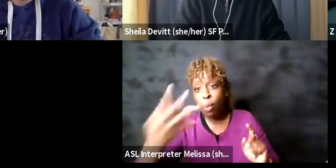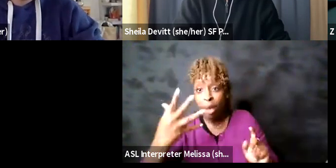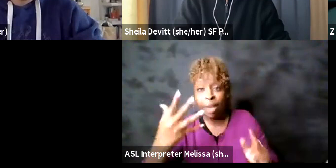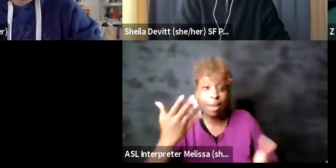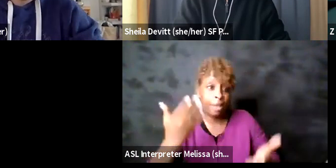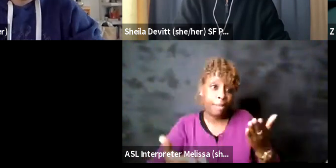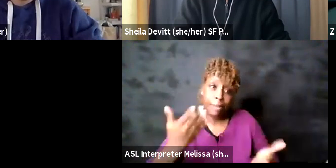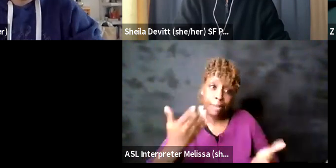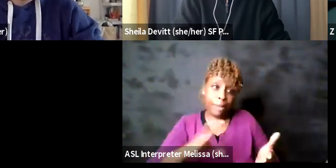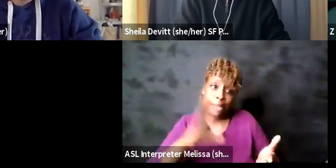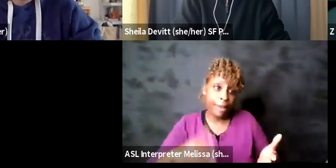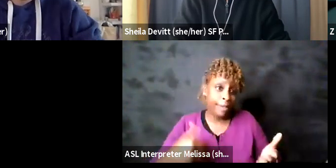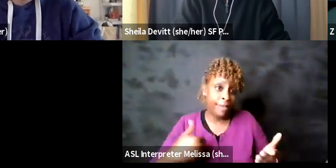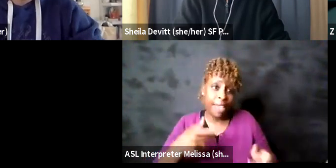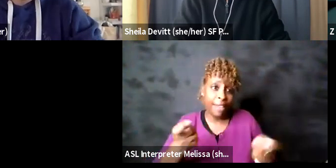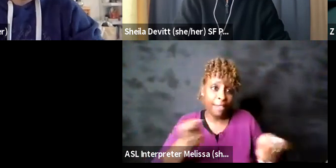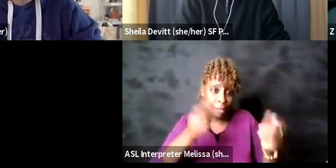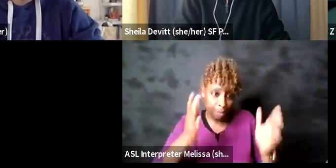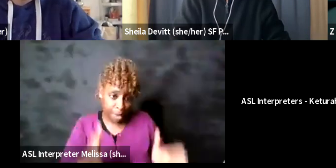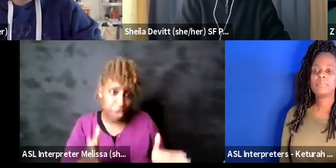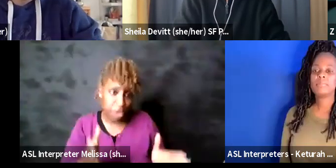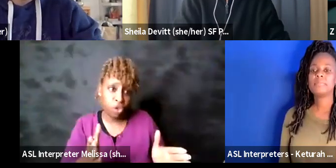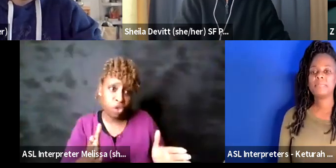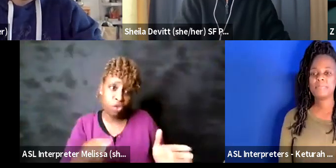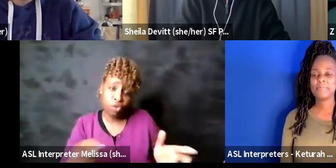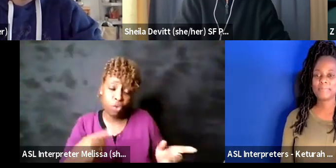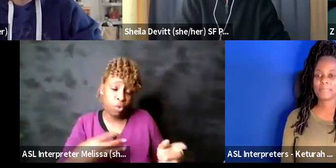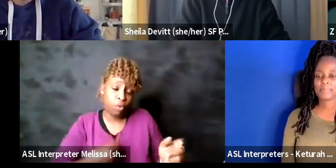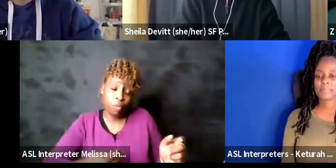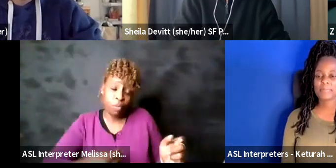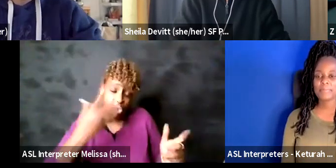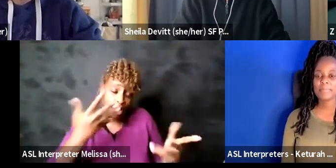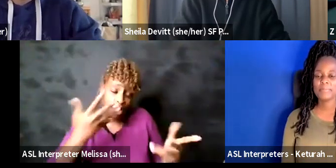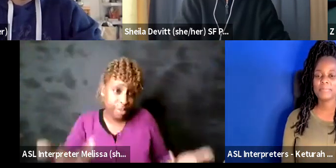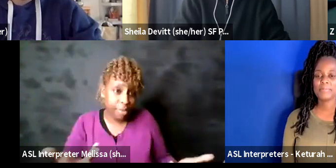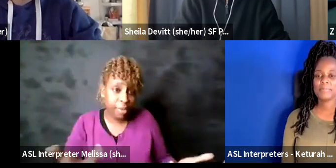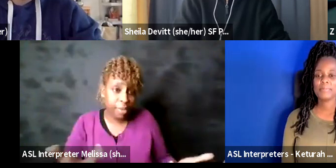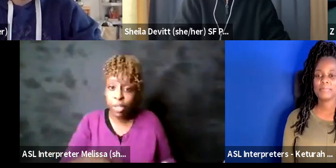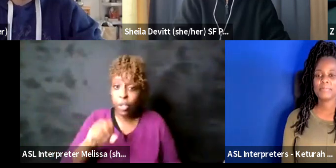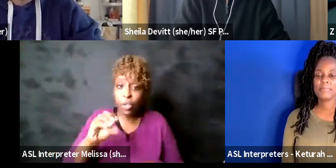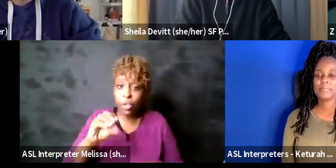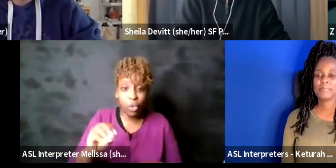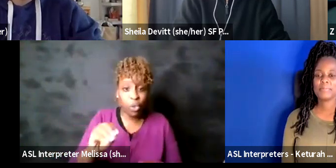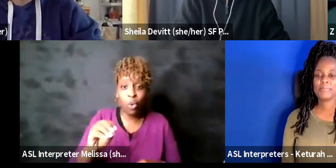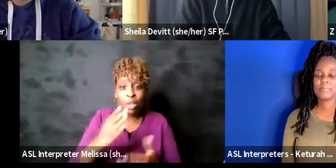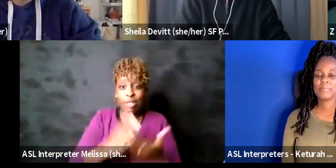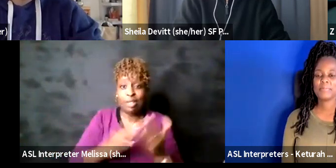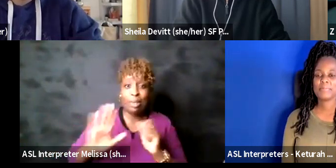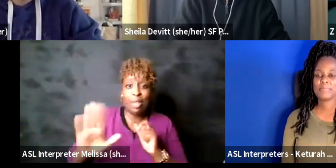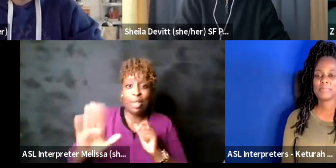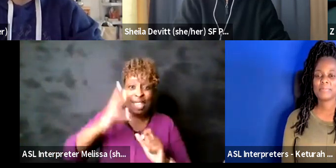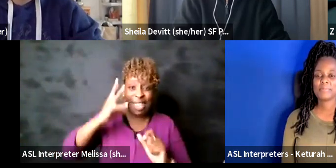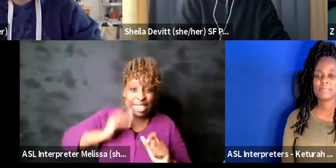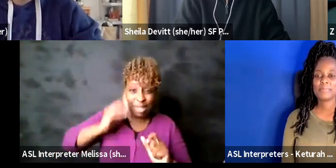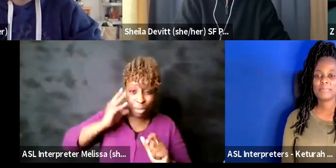to me because I can probably help them unpack some of the the things that they're holding on to that they aren't quite sure that they experienced